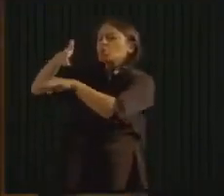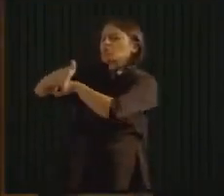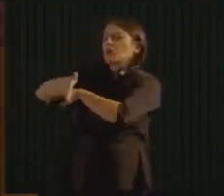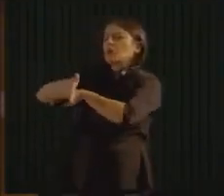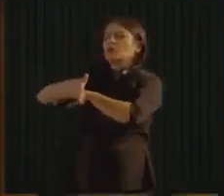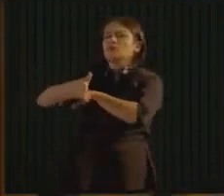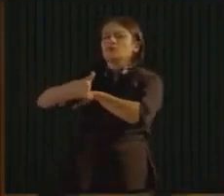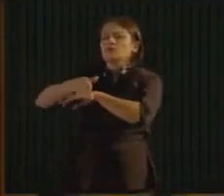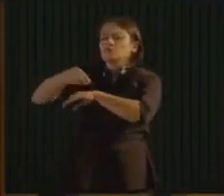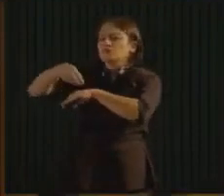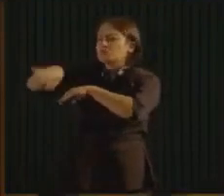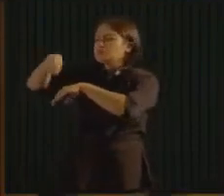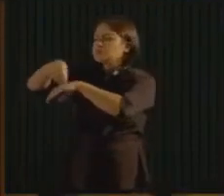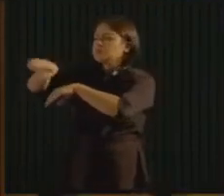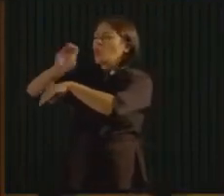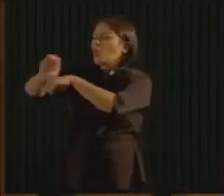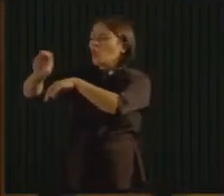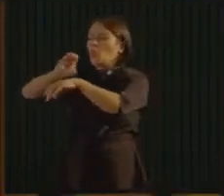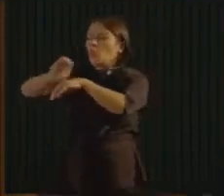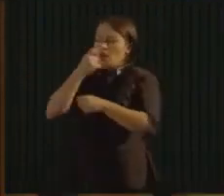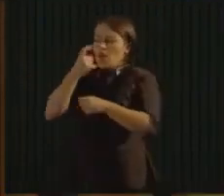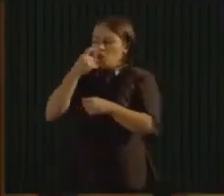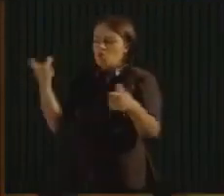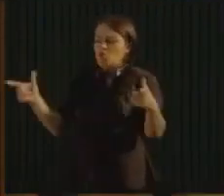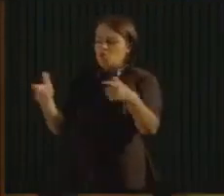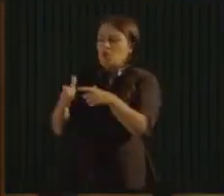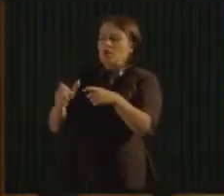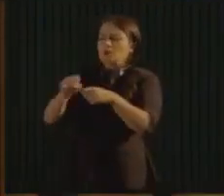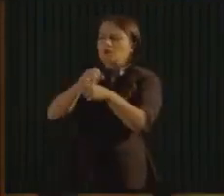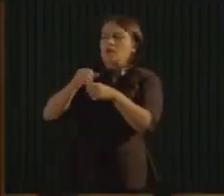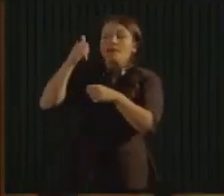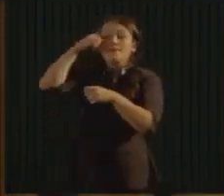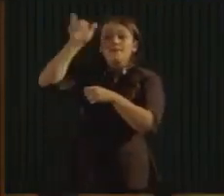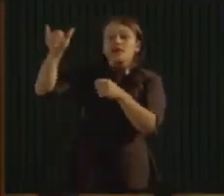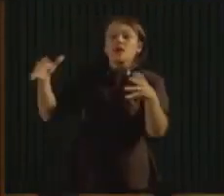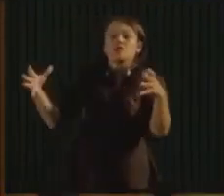also an interesting thing. That's right. mesmo.